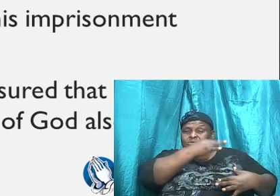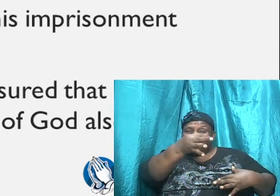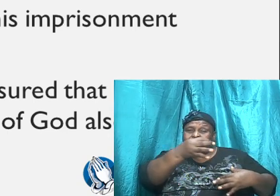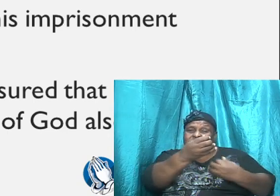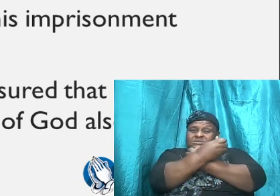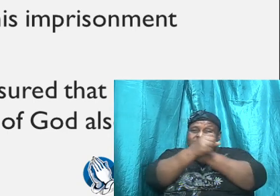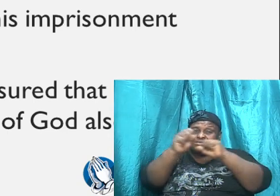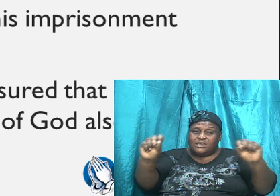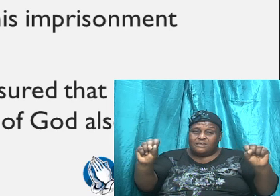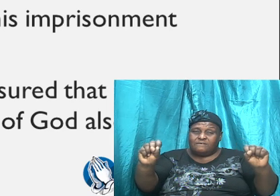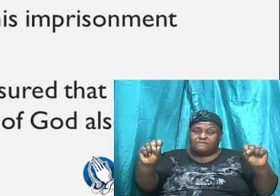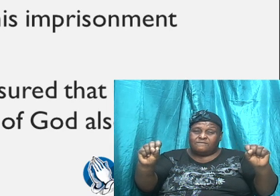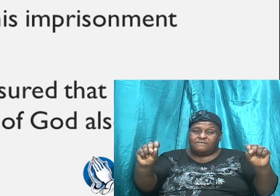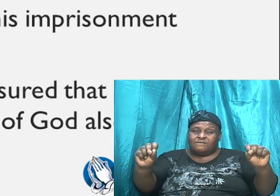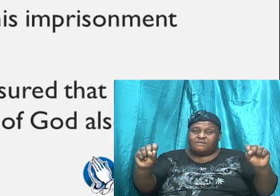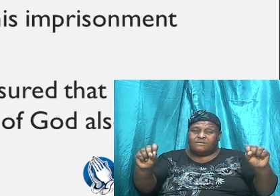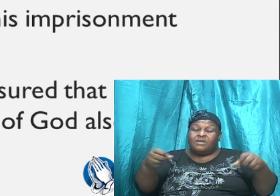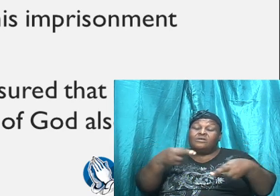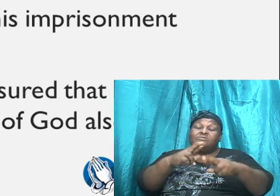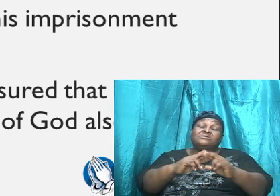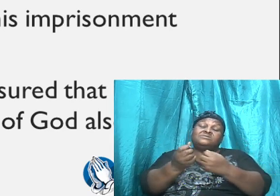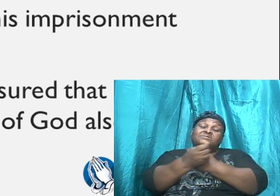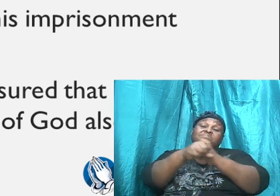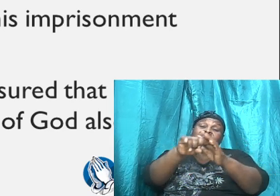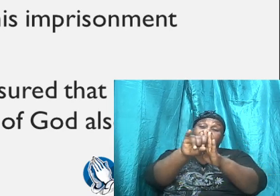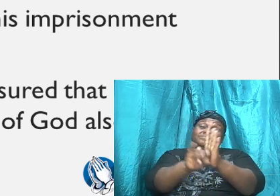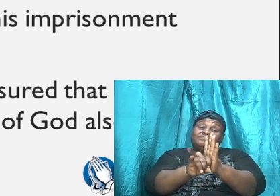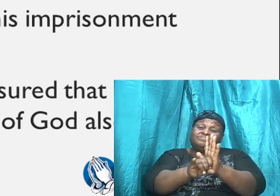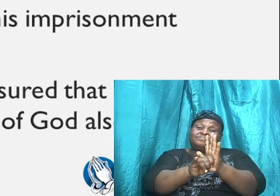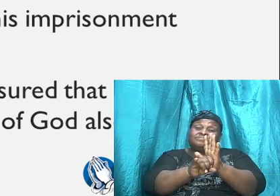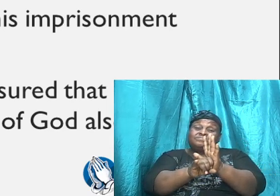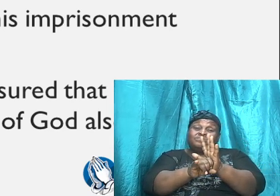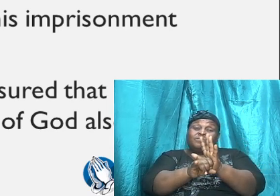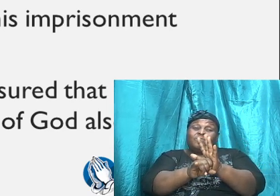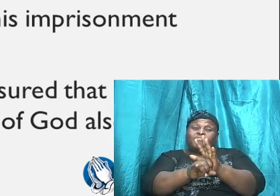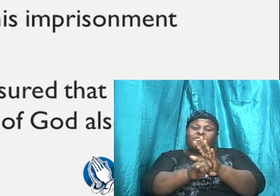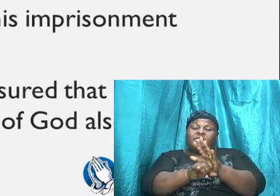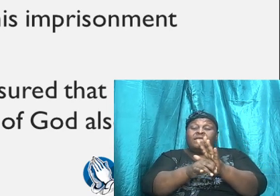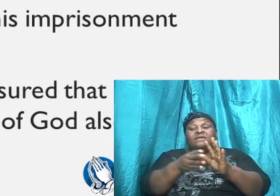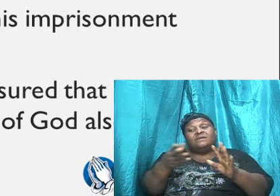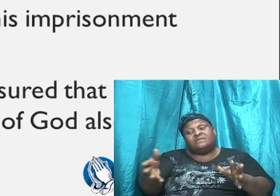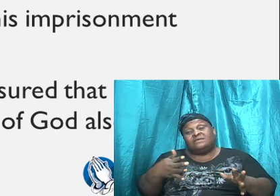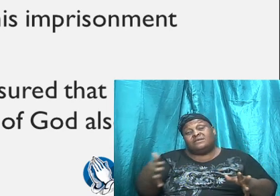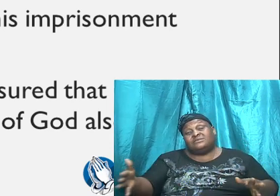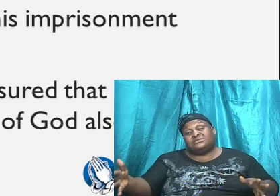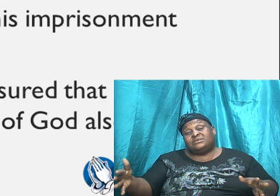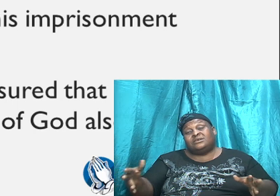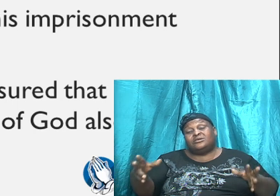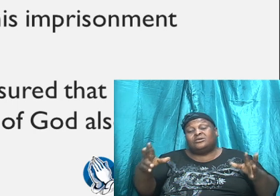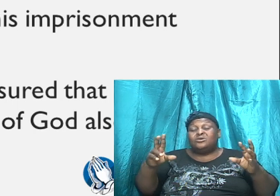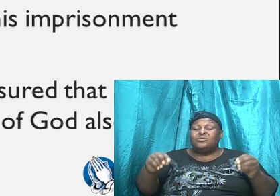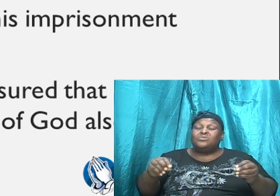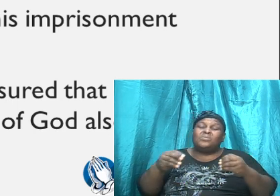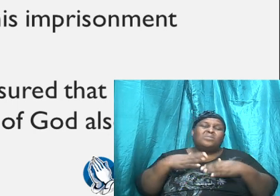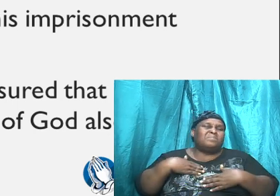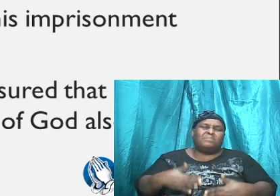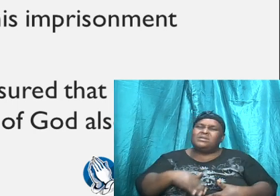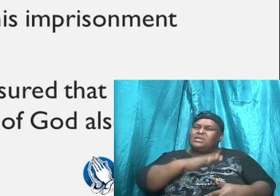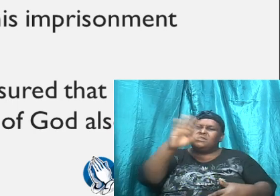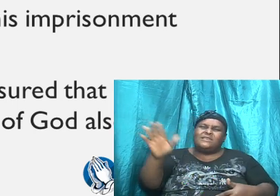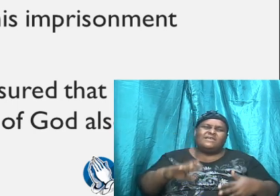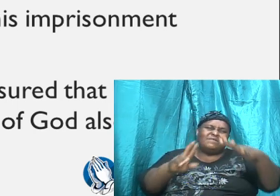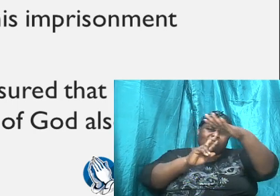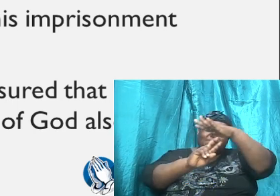receive salvation. So, you know, these things, nobody didn't prophesy about them. They